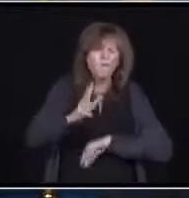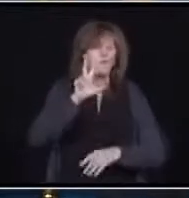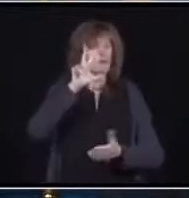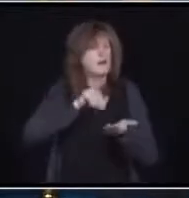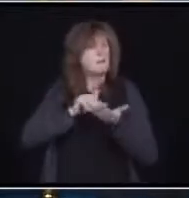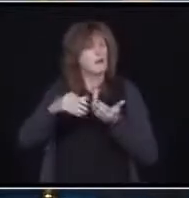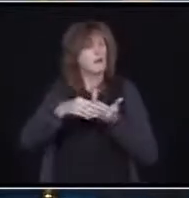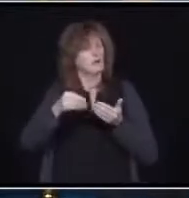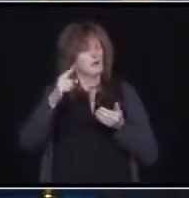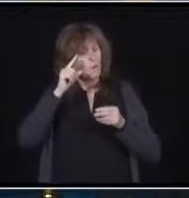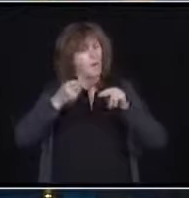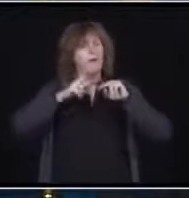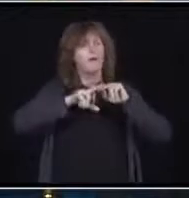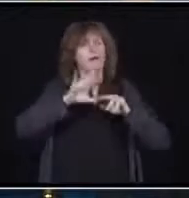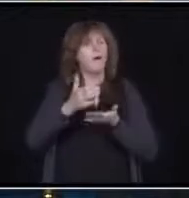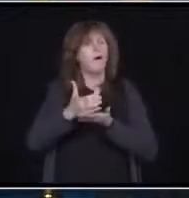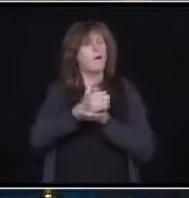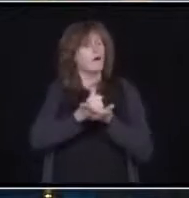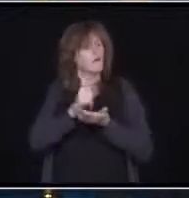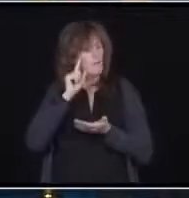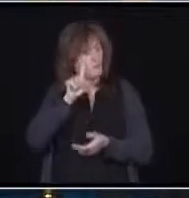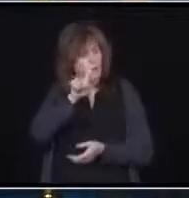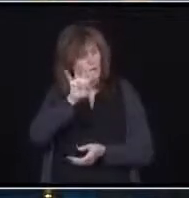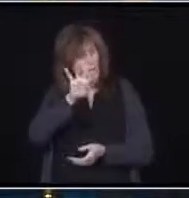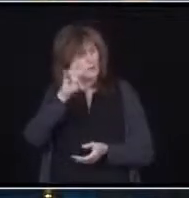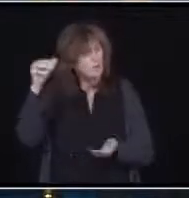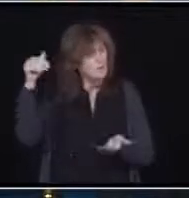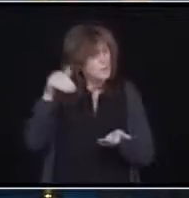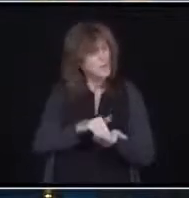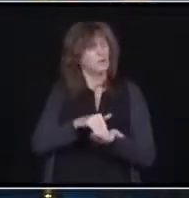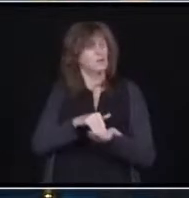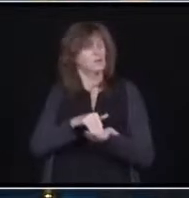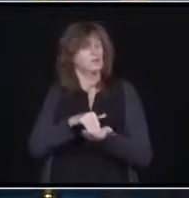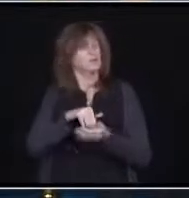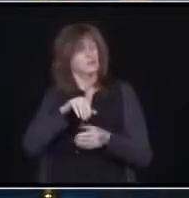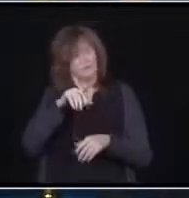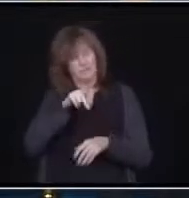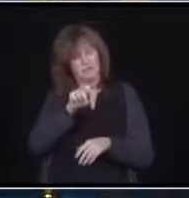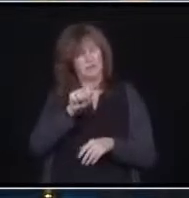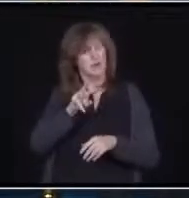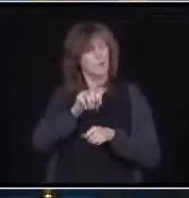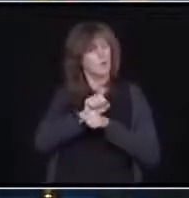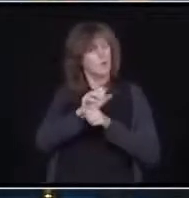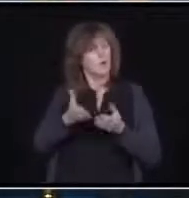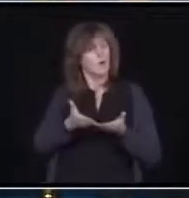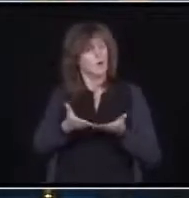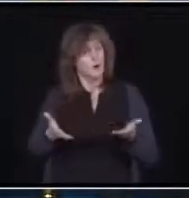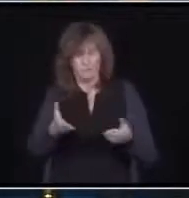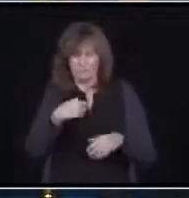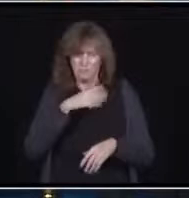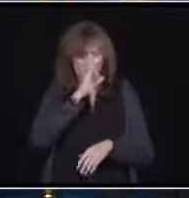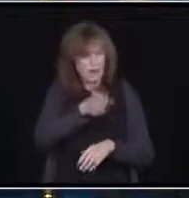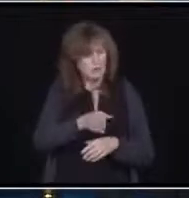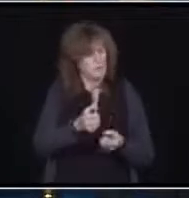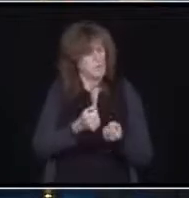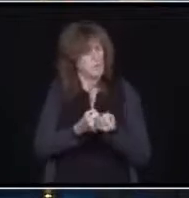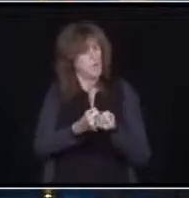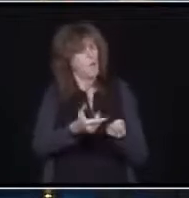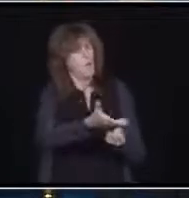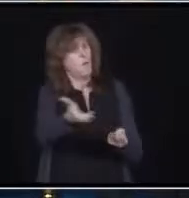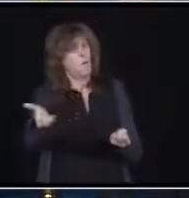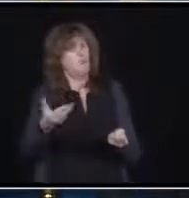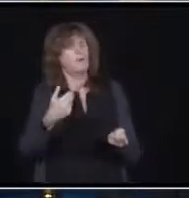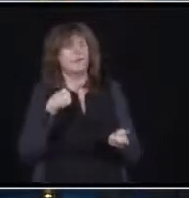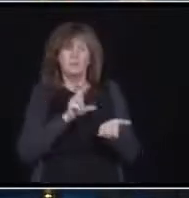,000 eligible PSWs and direct support workers. With this investment, we are enhancing wages for eligible